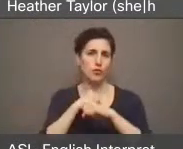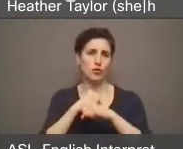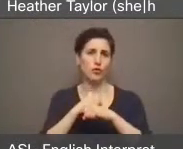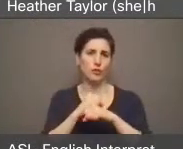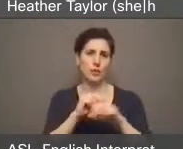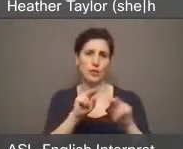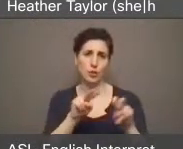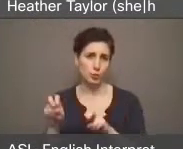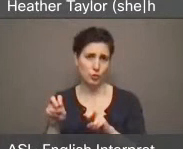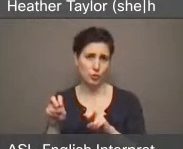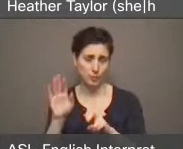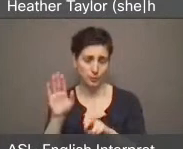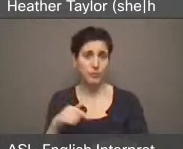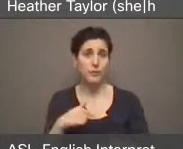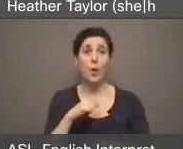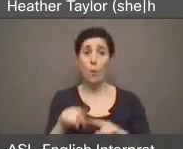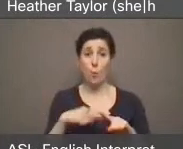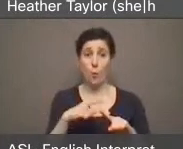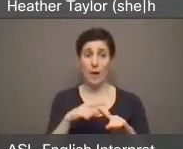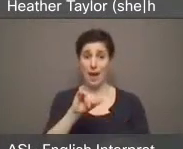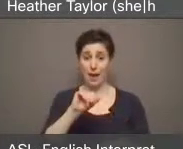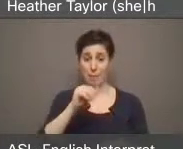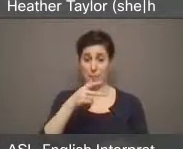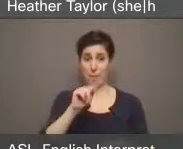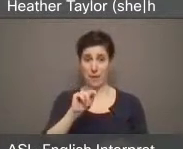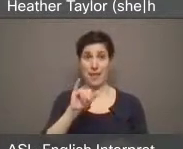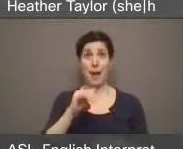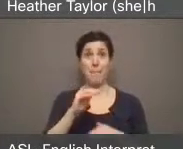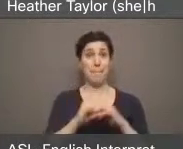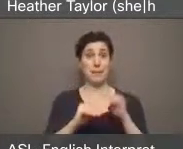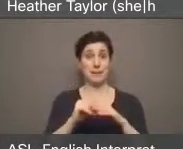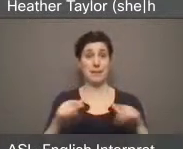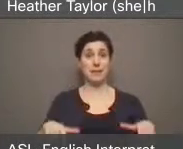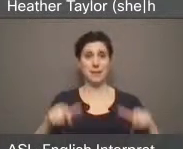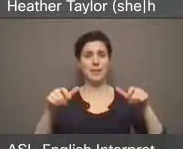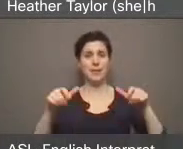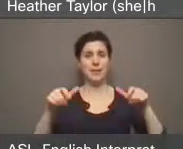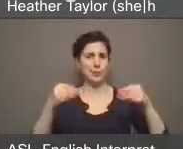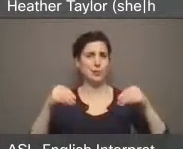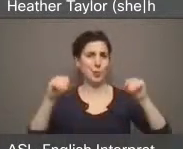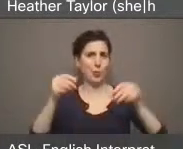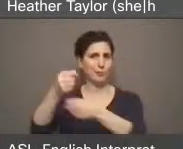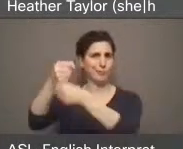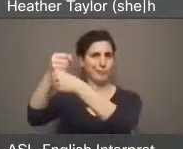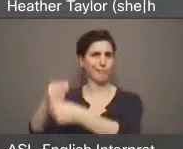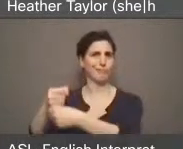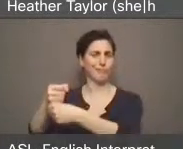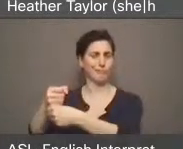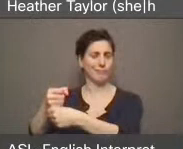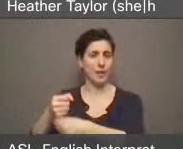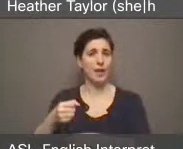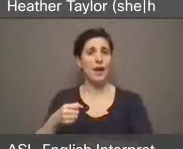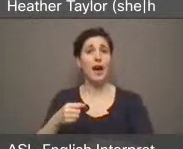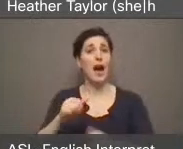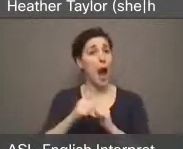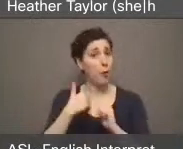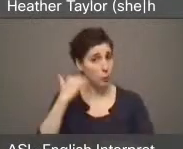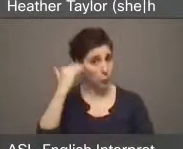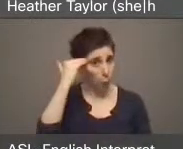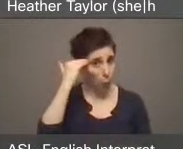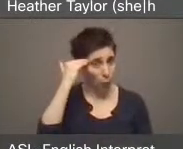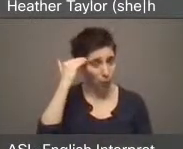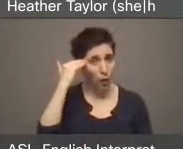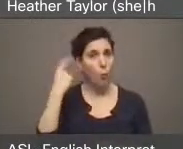While I was living there, the building I was renting in was put up for sale. I found out when a friend saw the real estate listing with my address.